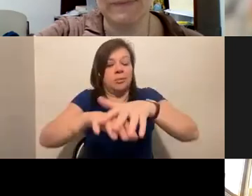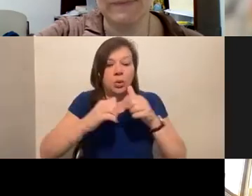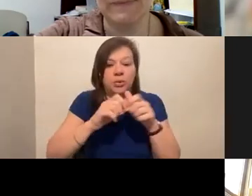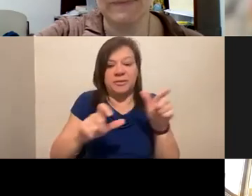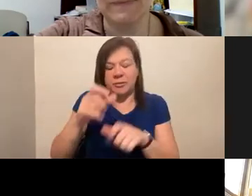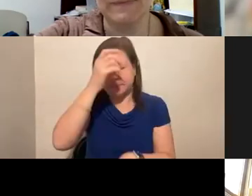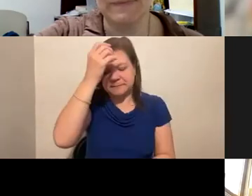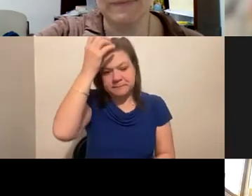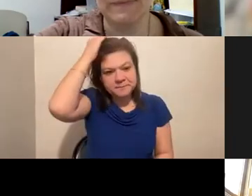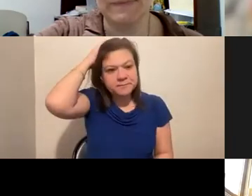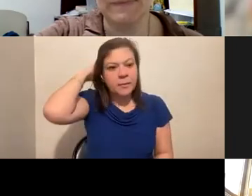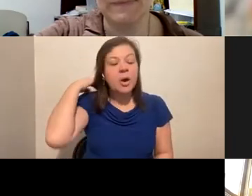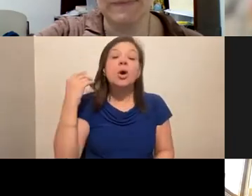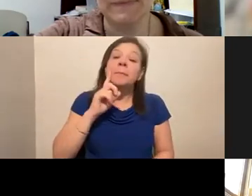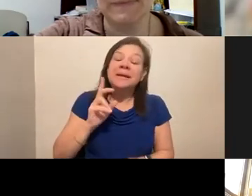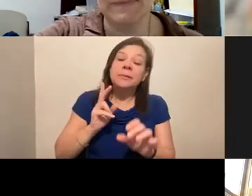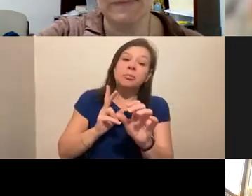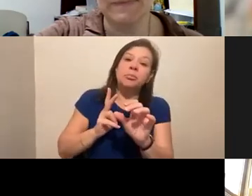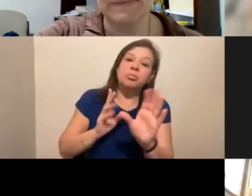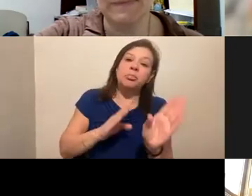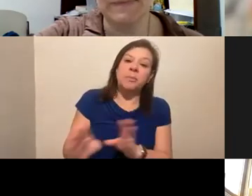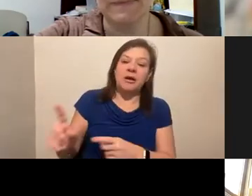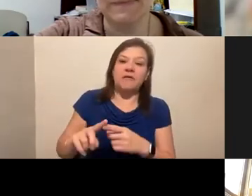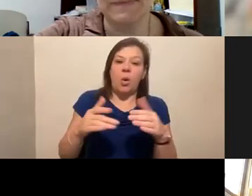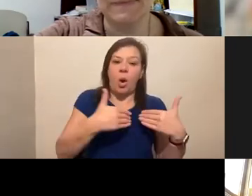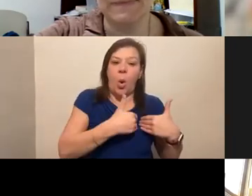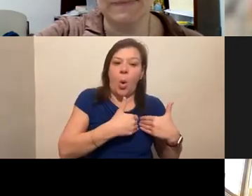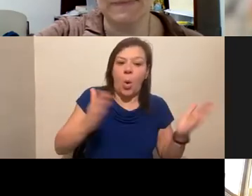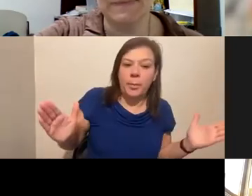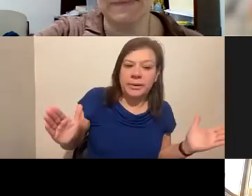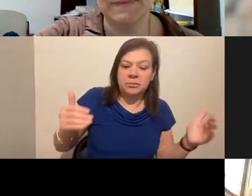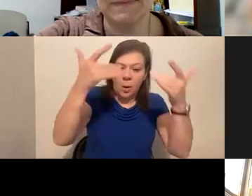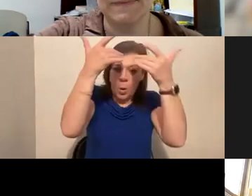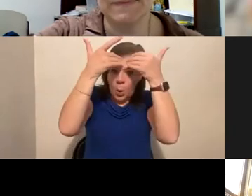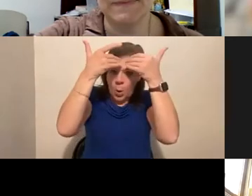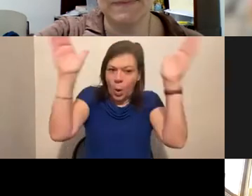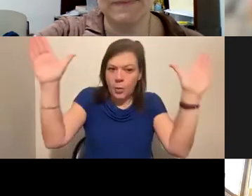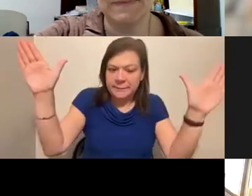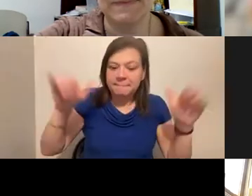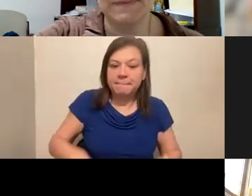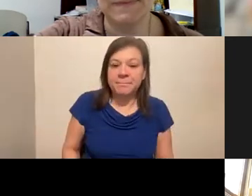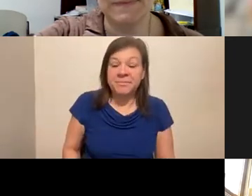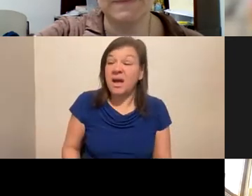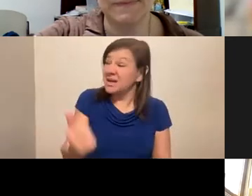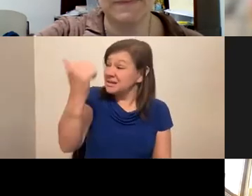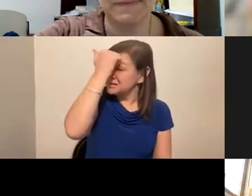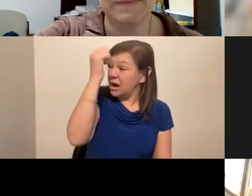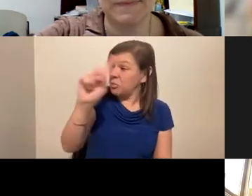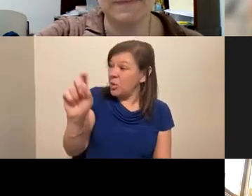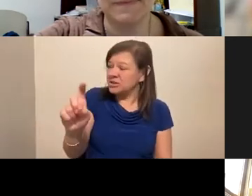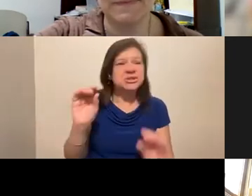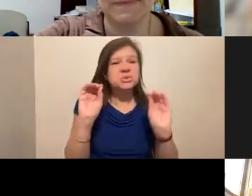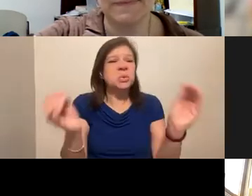So be prepared to have an open heart, open mind. There is no dumb question at this